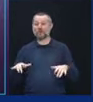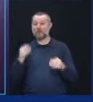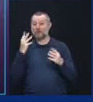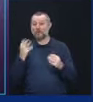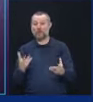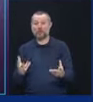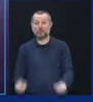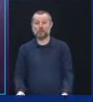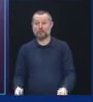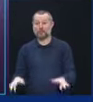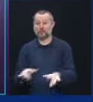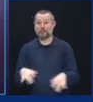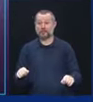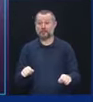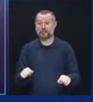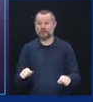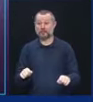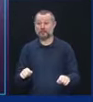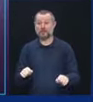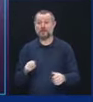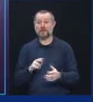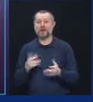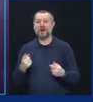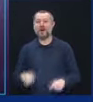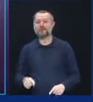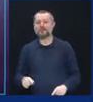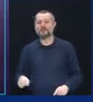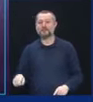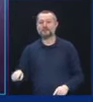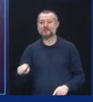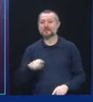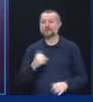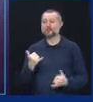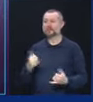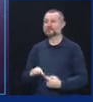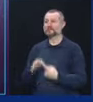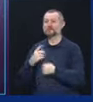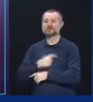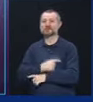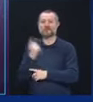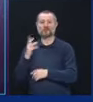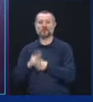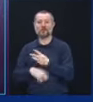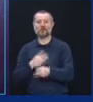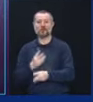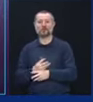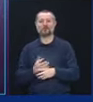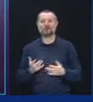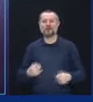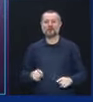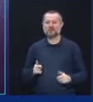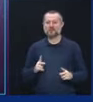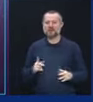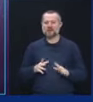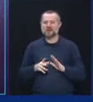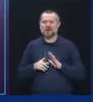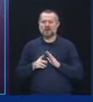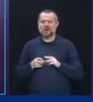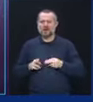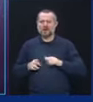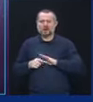happens in a void, especially today in this environment, in this toxic political environment,